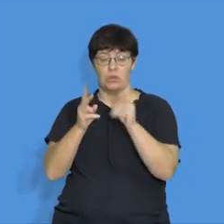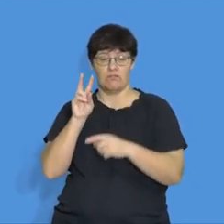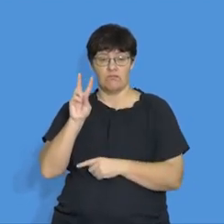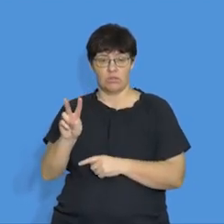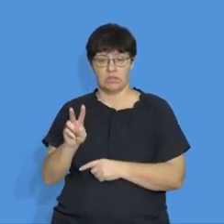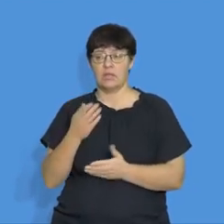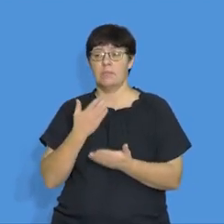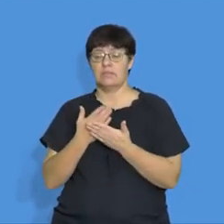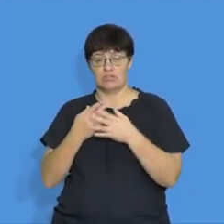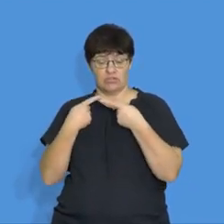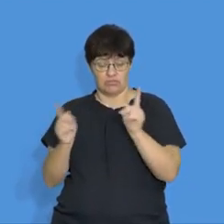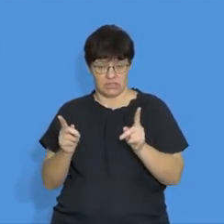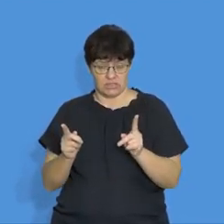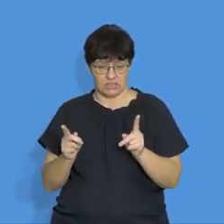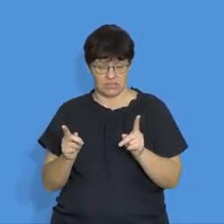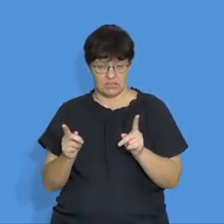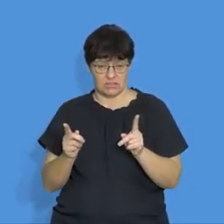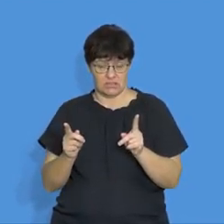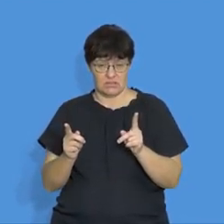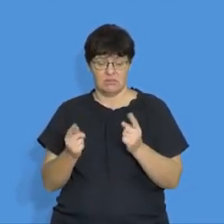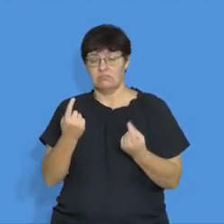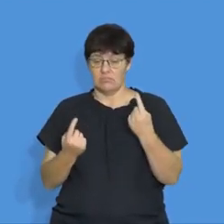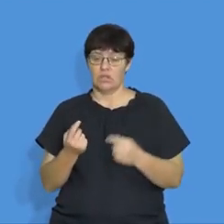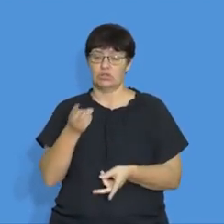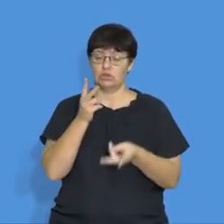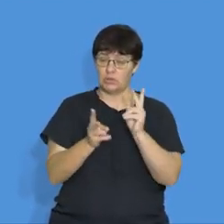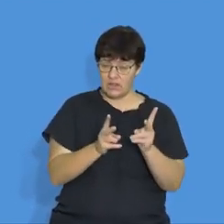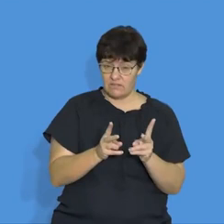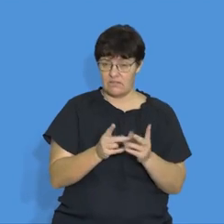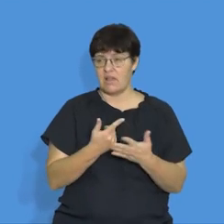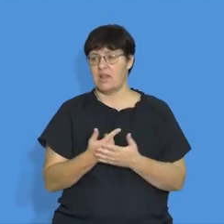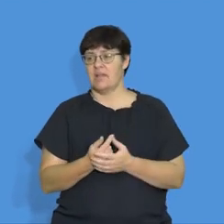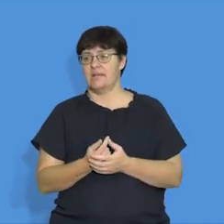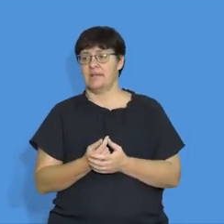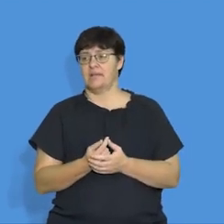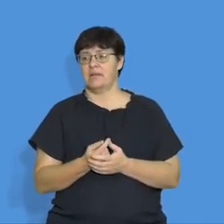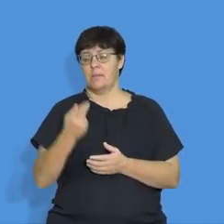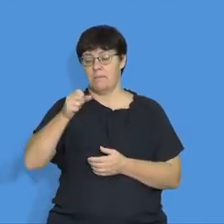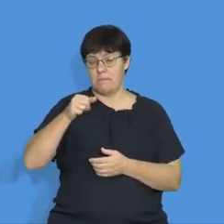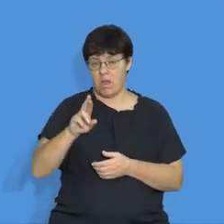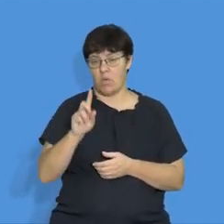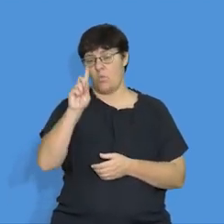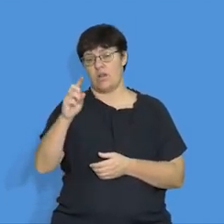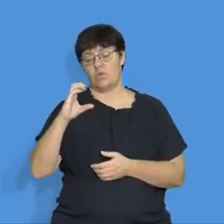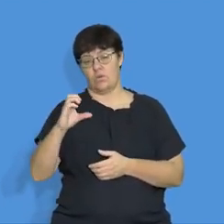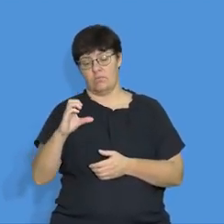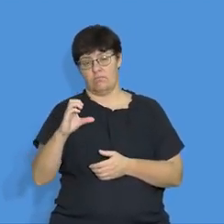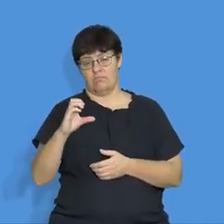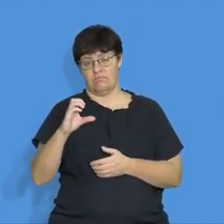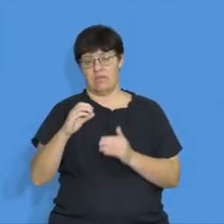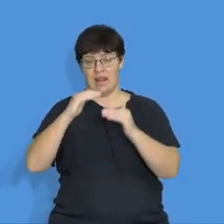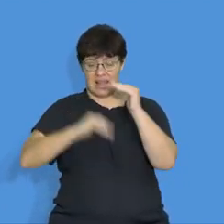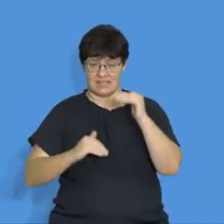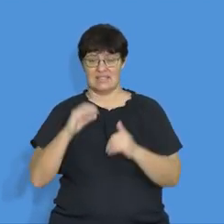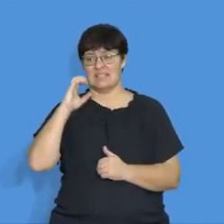potential difference between 12 joules per coulomb less zero